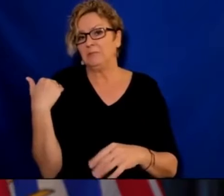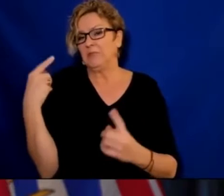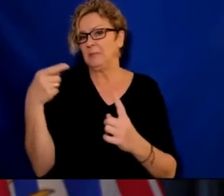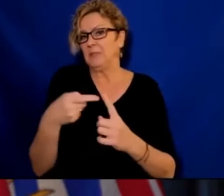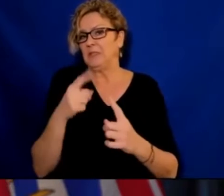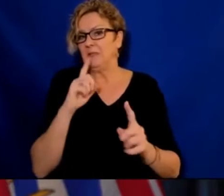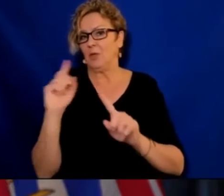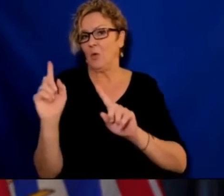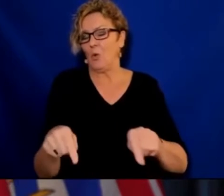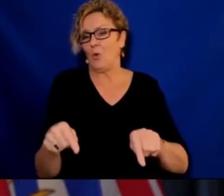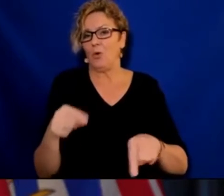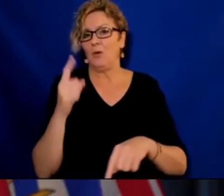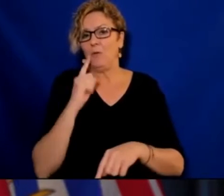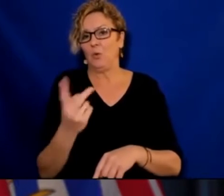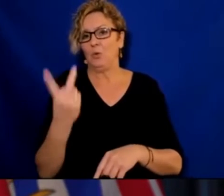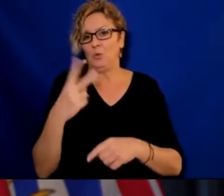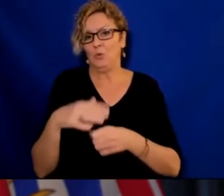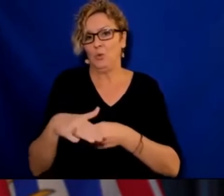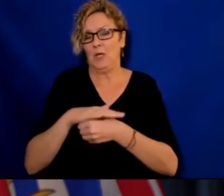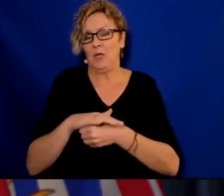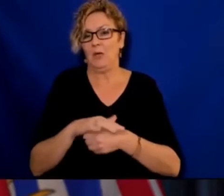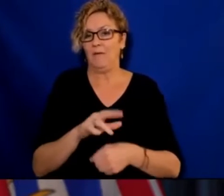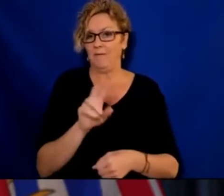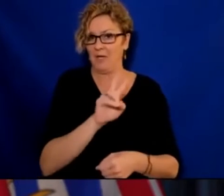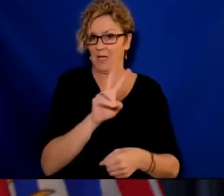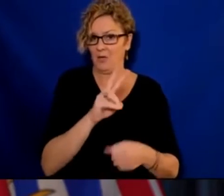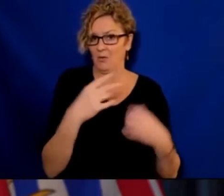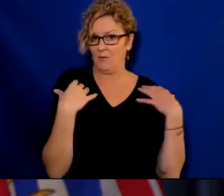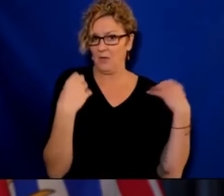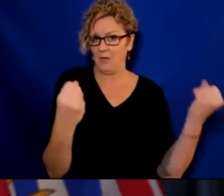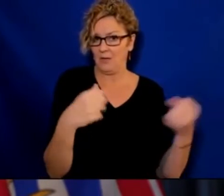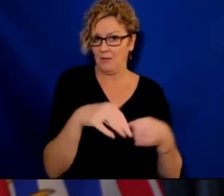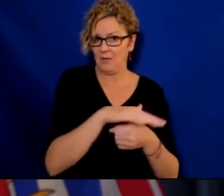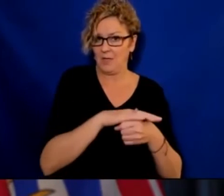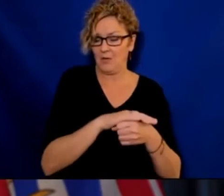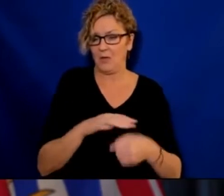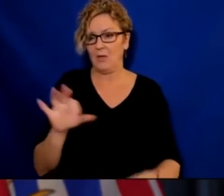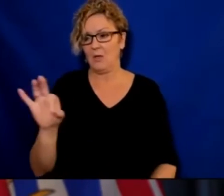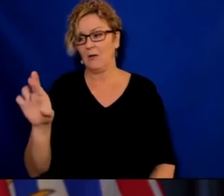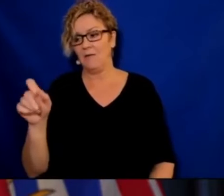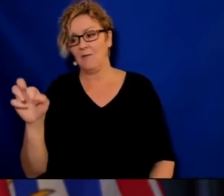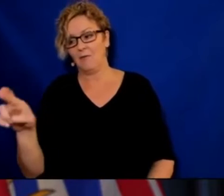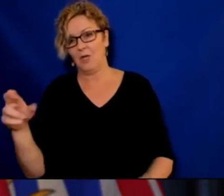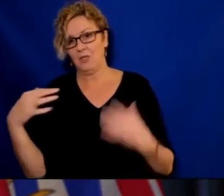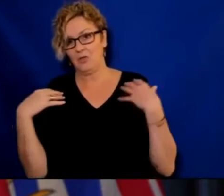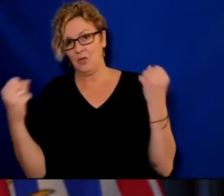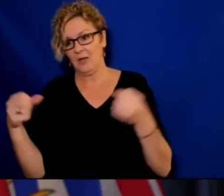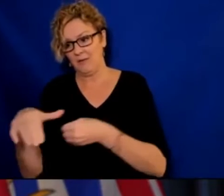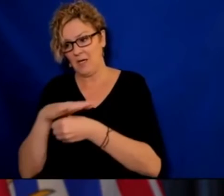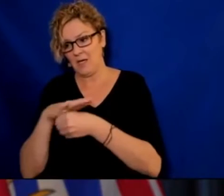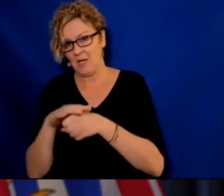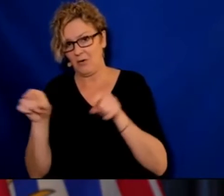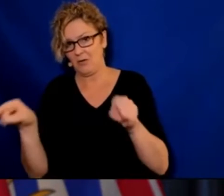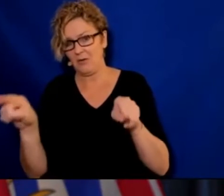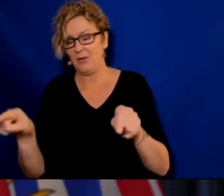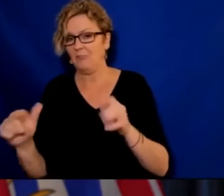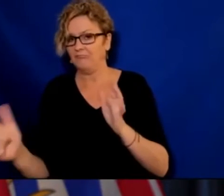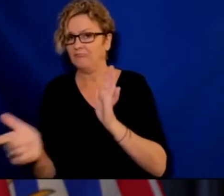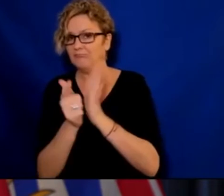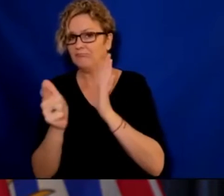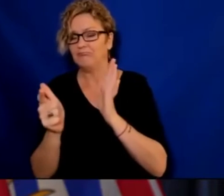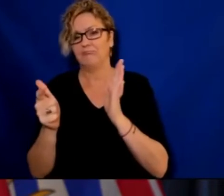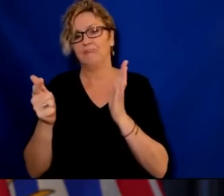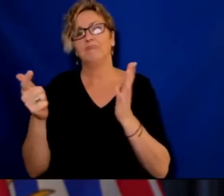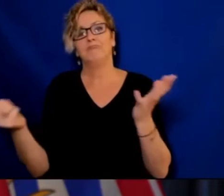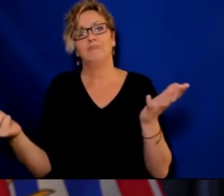We are also reminding people around the province, this virus is in our communities and can